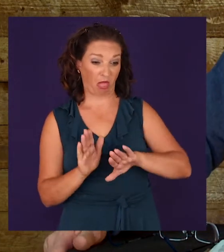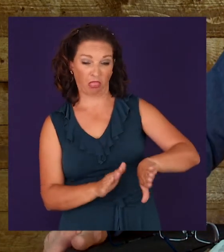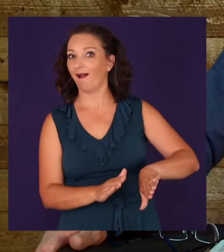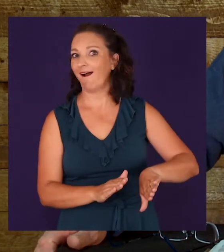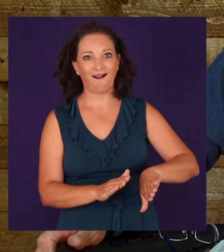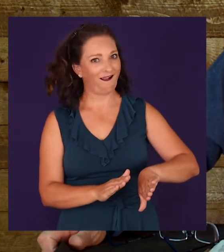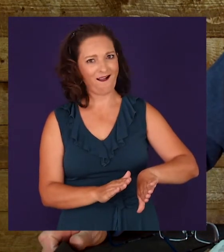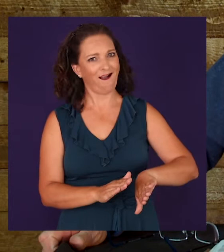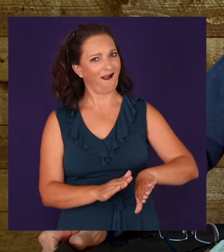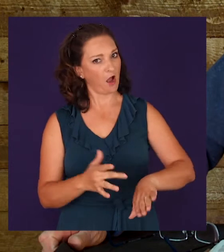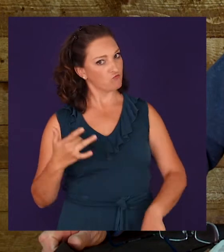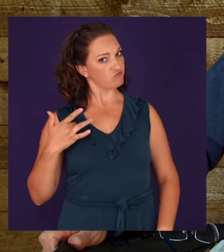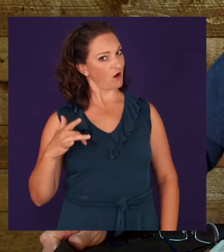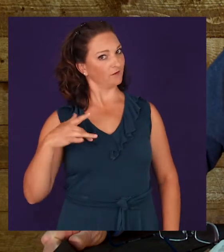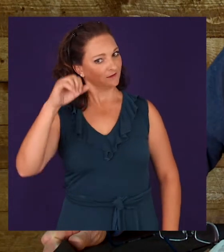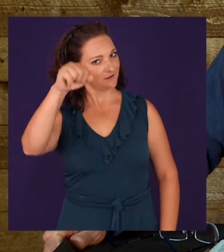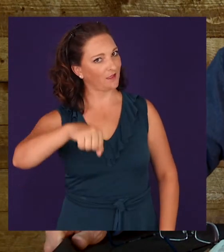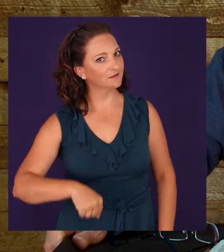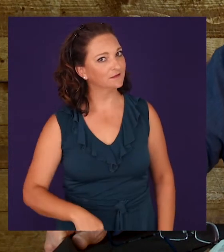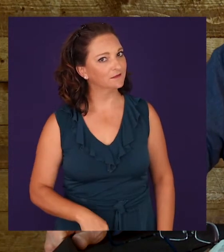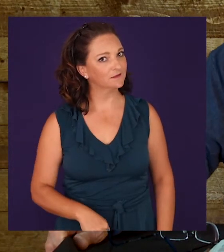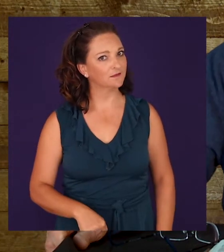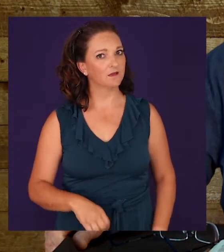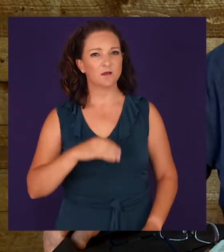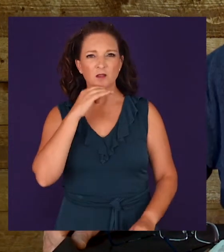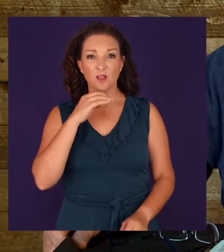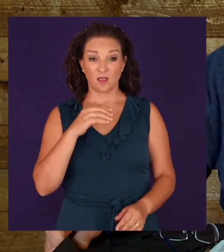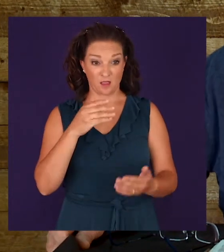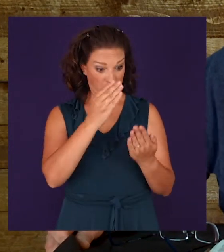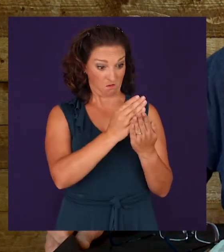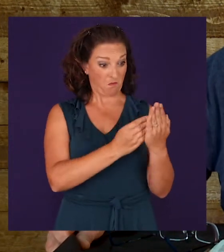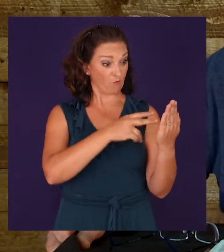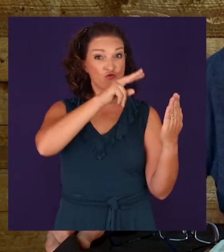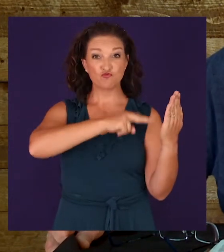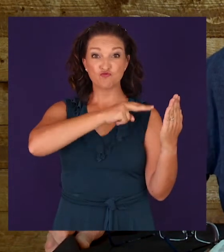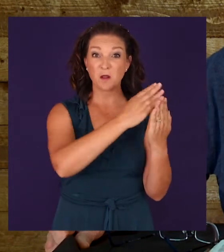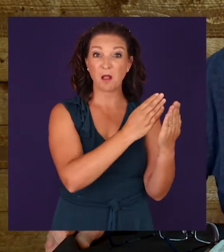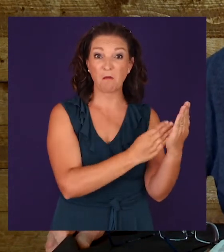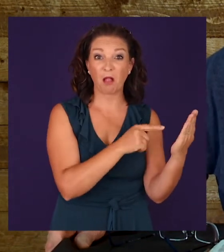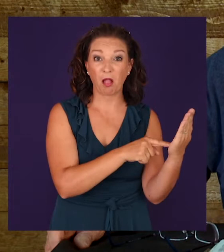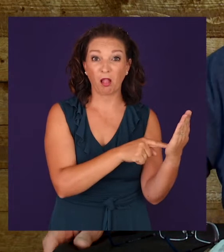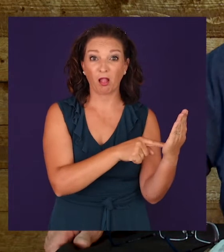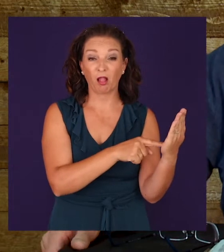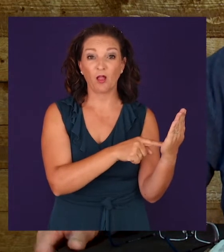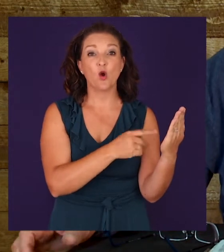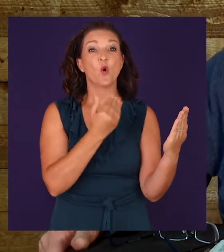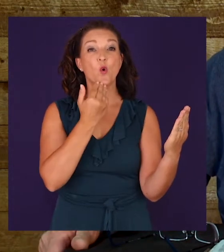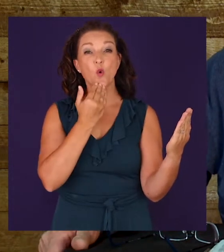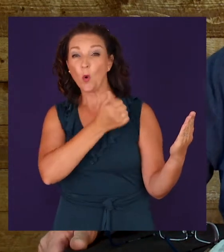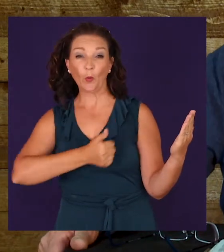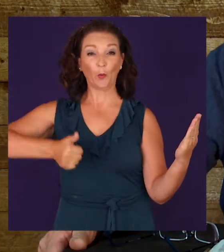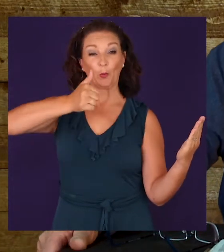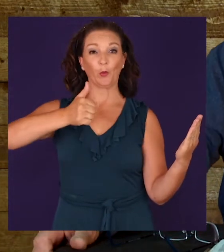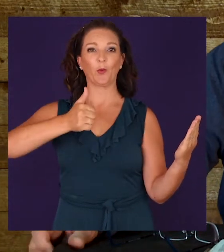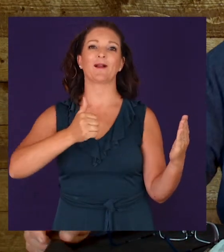not at all. A great privilege, madam. The greatest woman that has ever lived on this earth was a housewife.